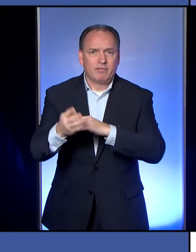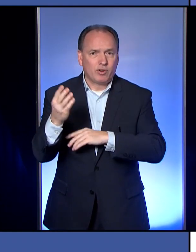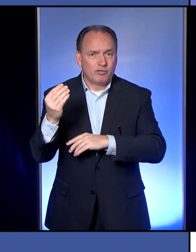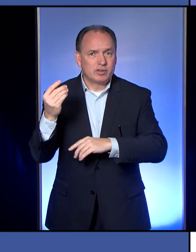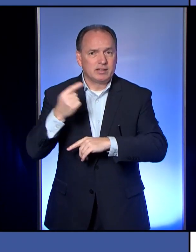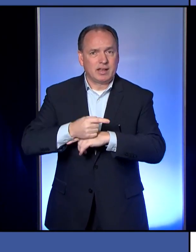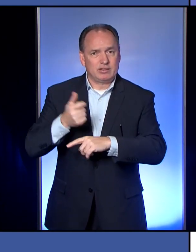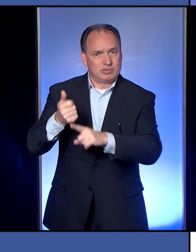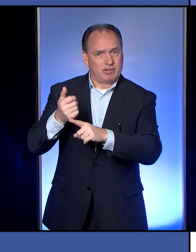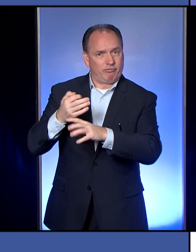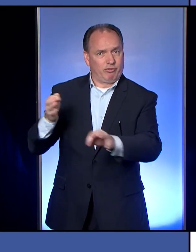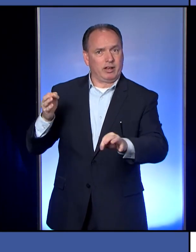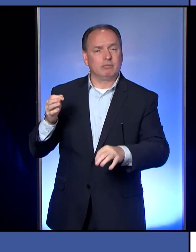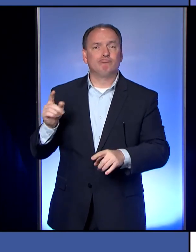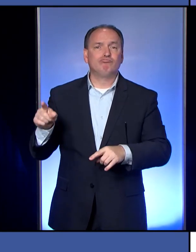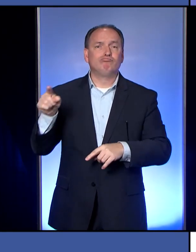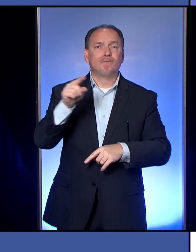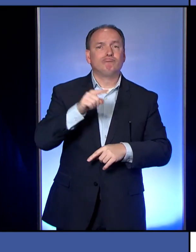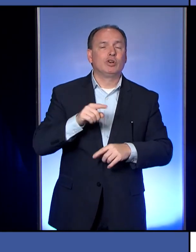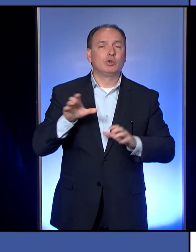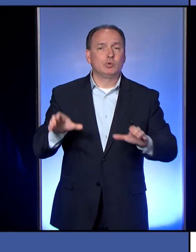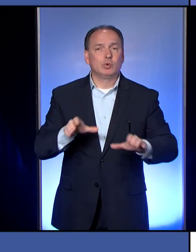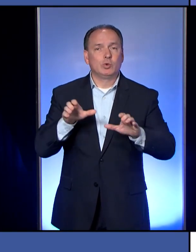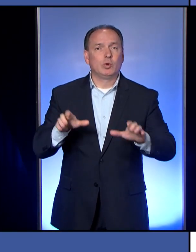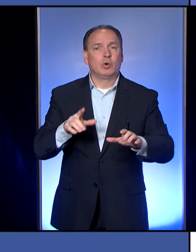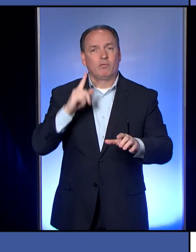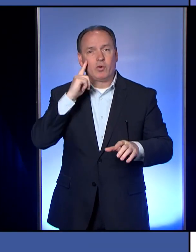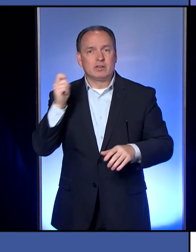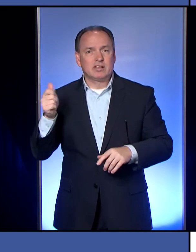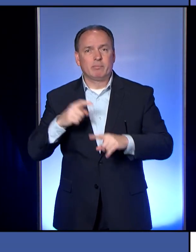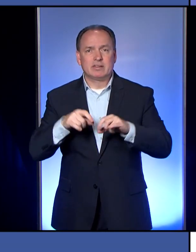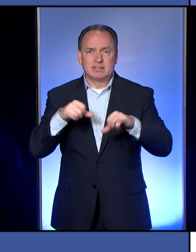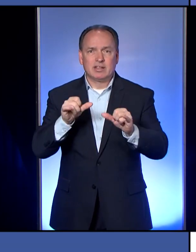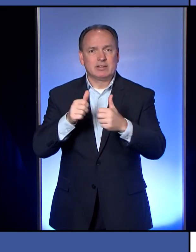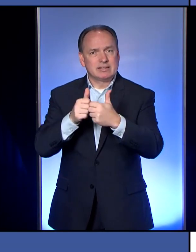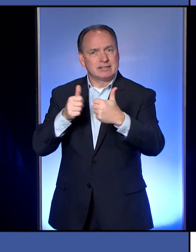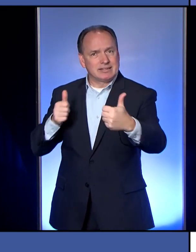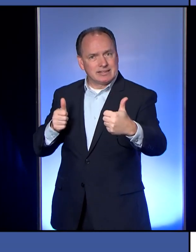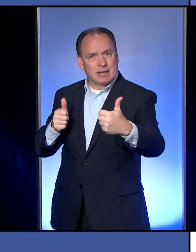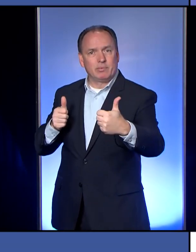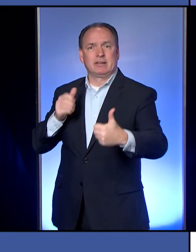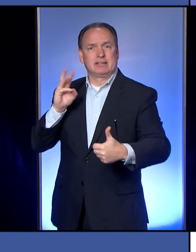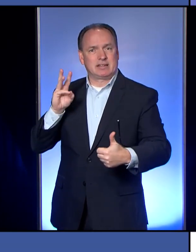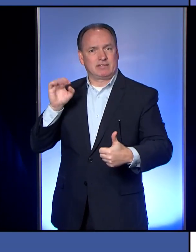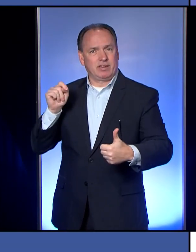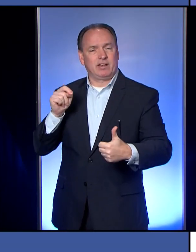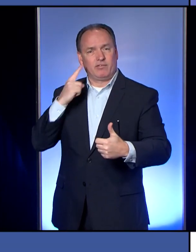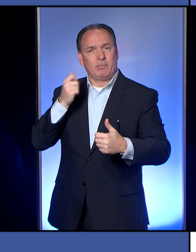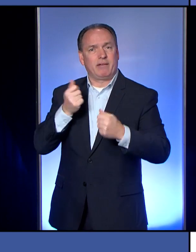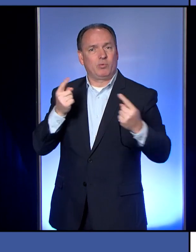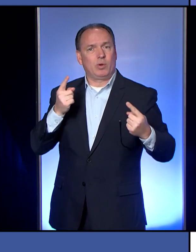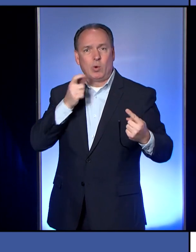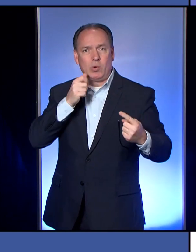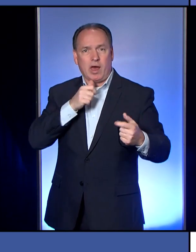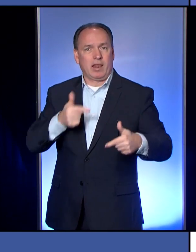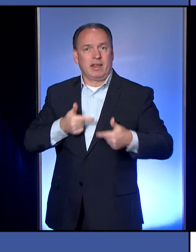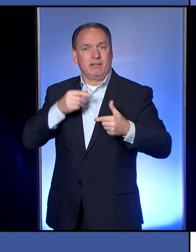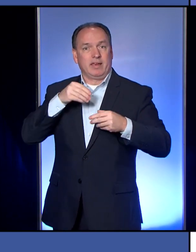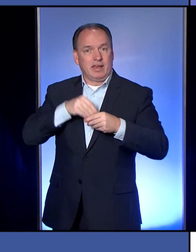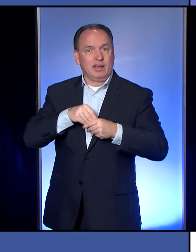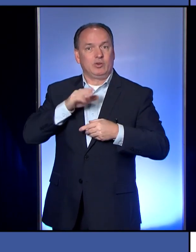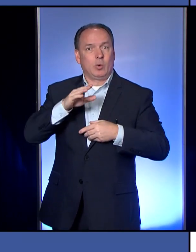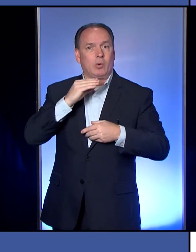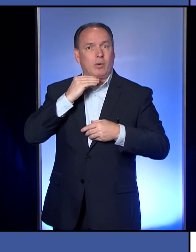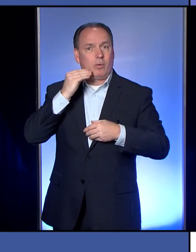free yourself to go out to the grocery store and do those kind of things, but you still need to stay at least six feet away from anybody that doesn't live in